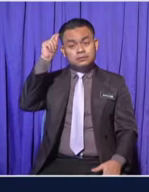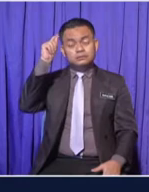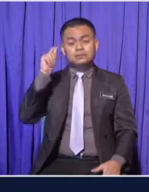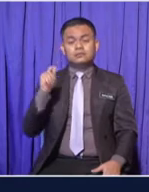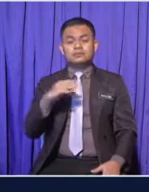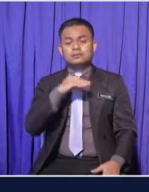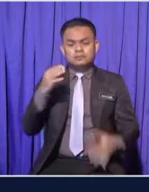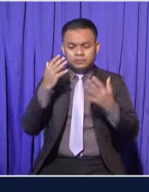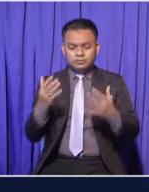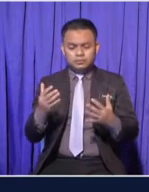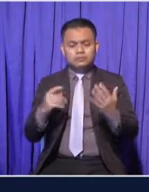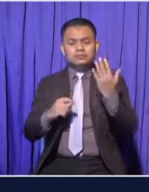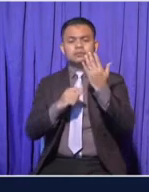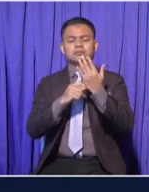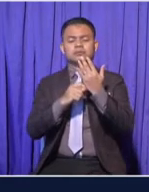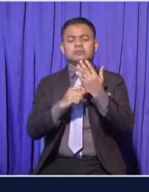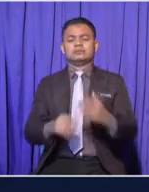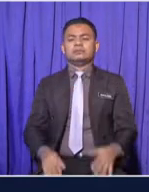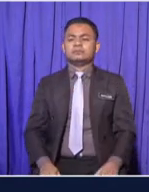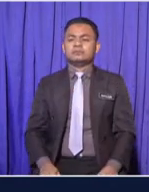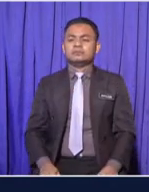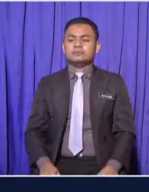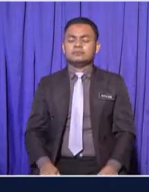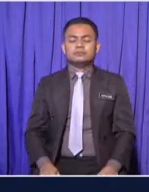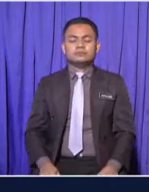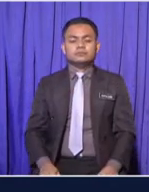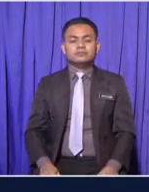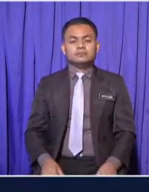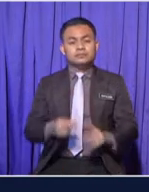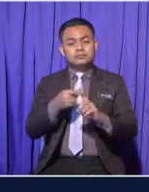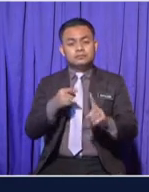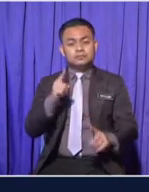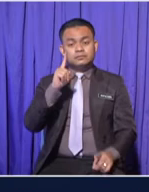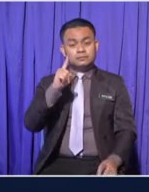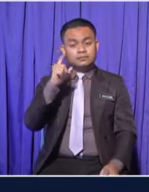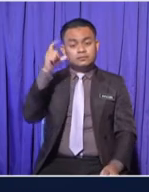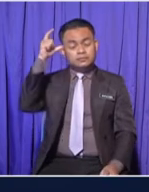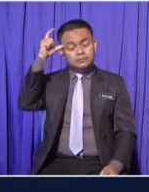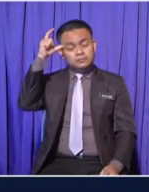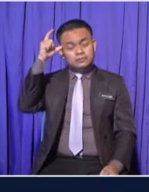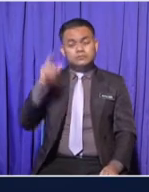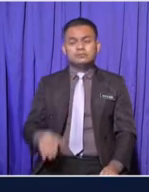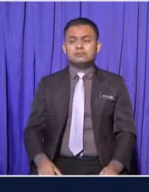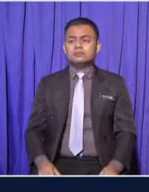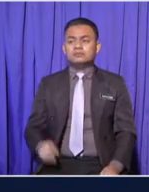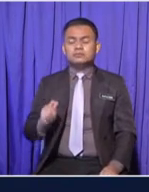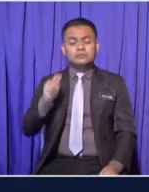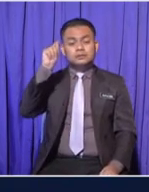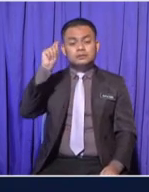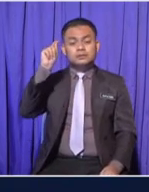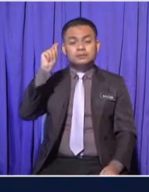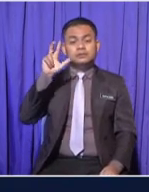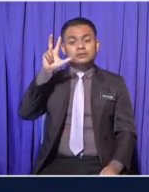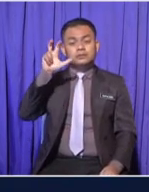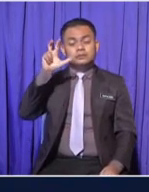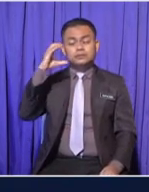increased very much From 1 month old, his height was 30